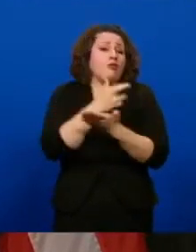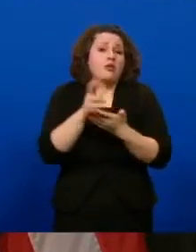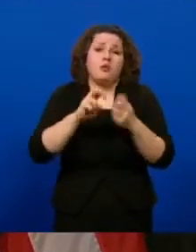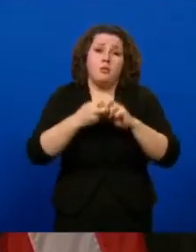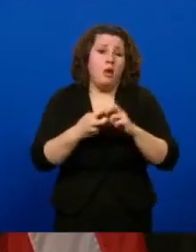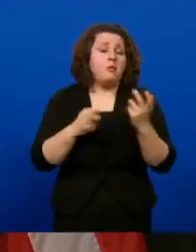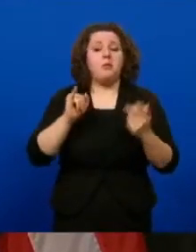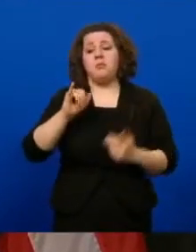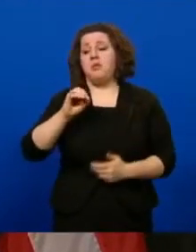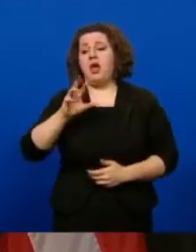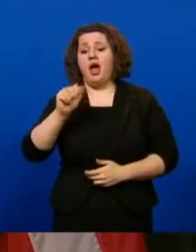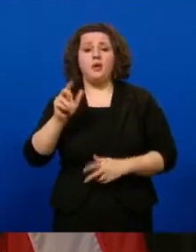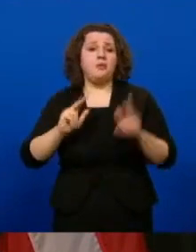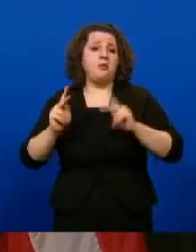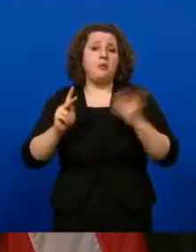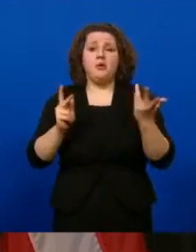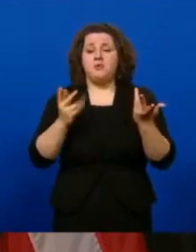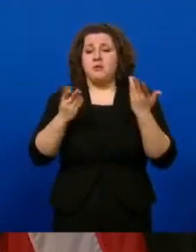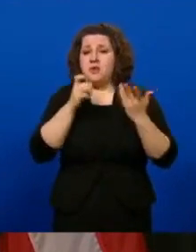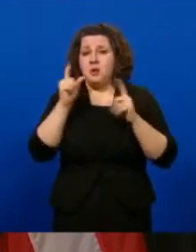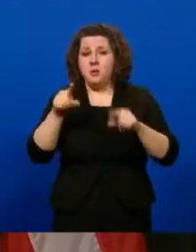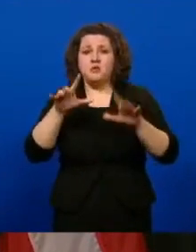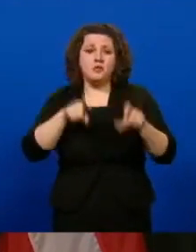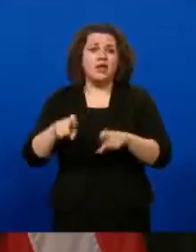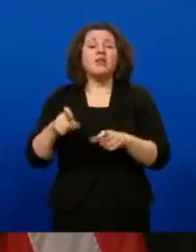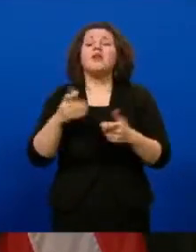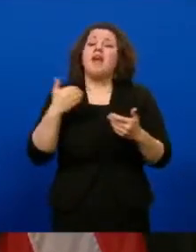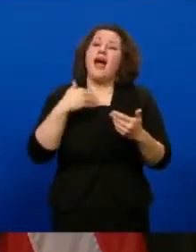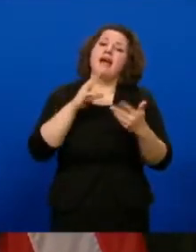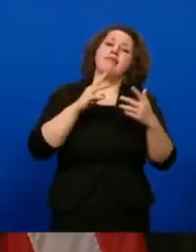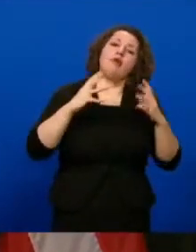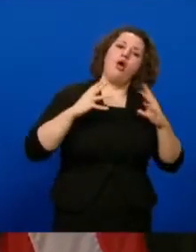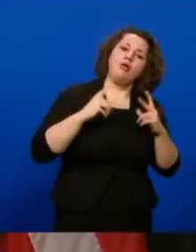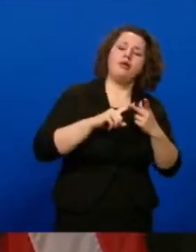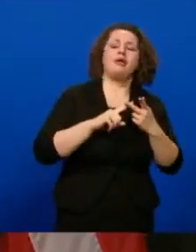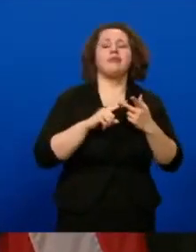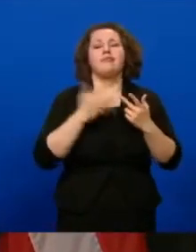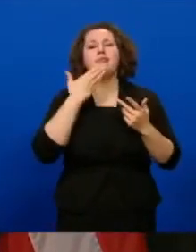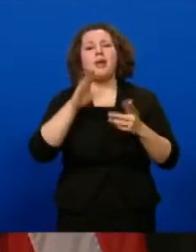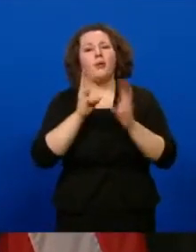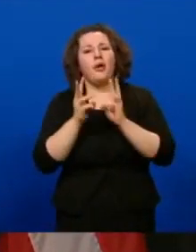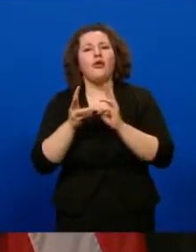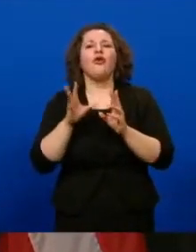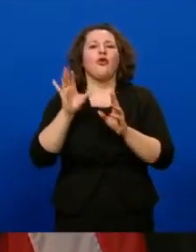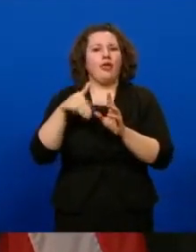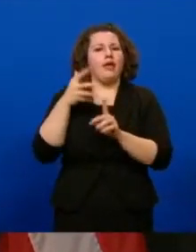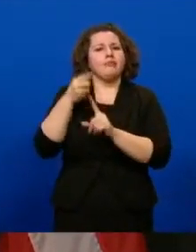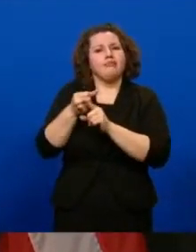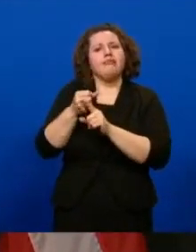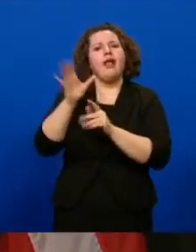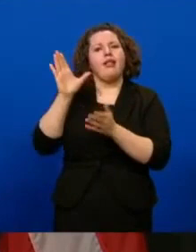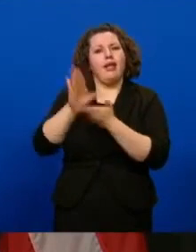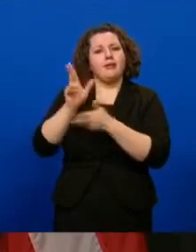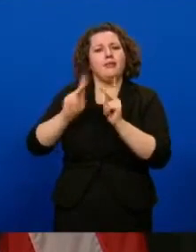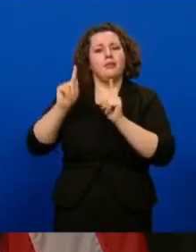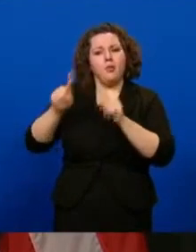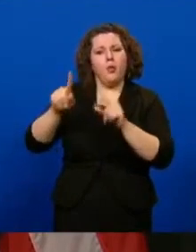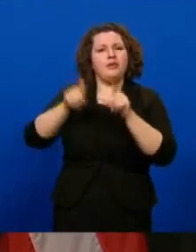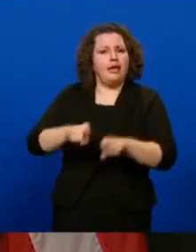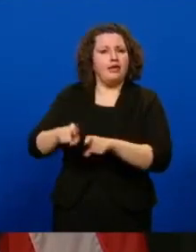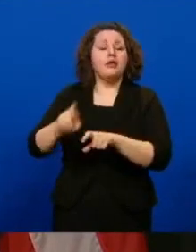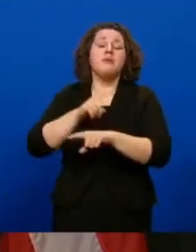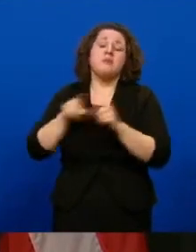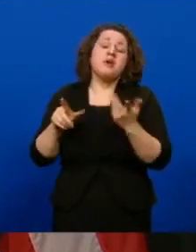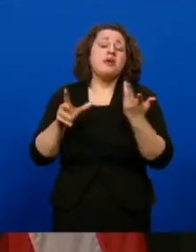We've gone through holidays, and we've had some bad weather, and so that's impacted some of the numbers. But I think, you know, when we look at that, that's a